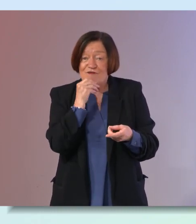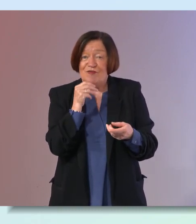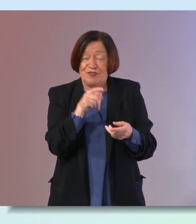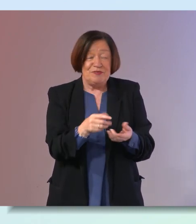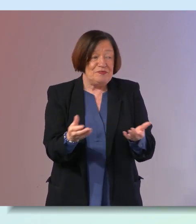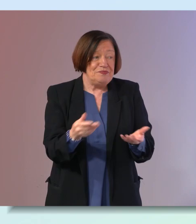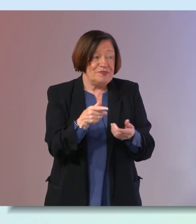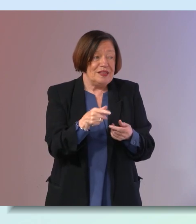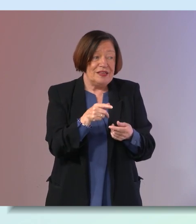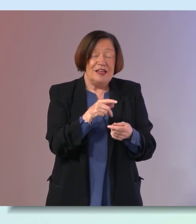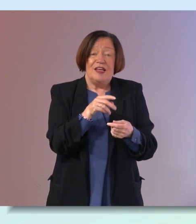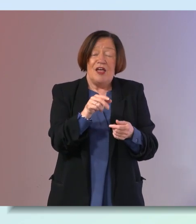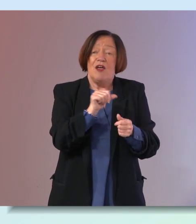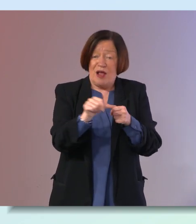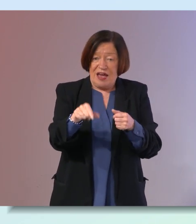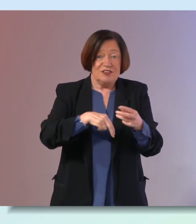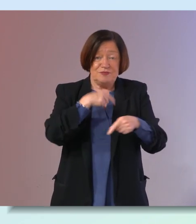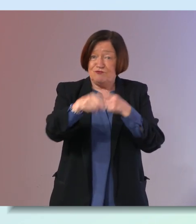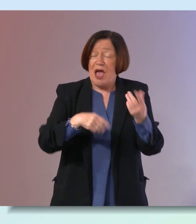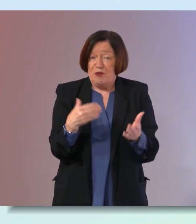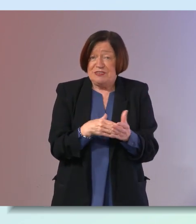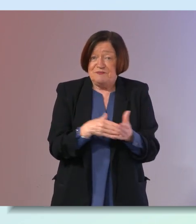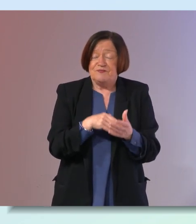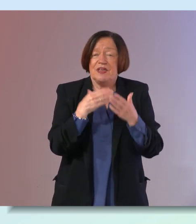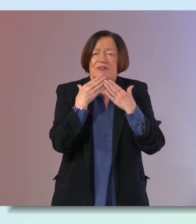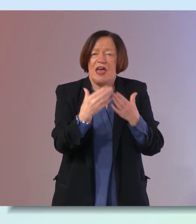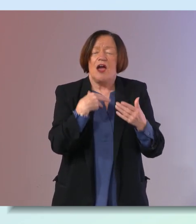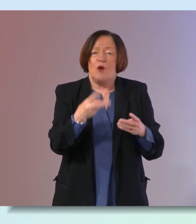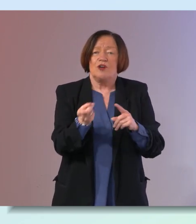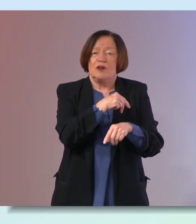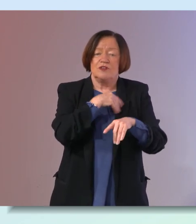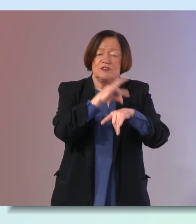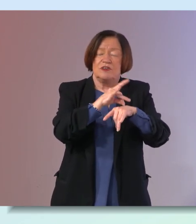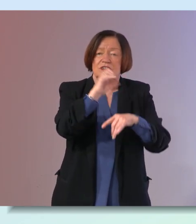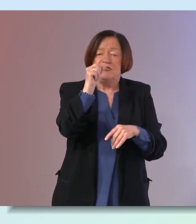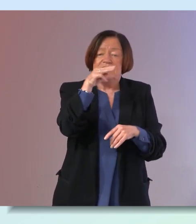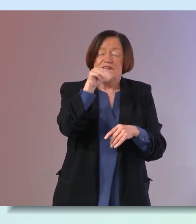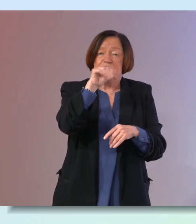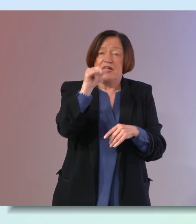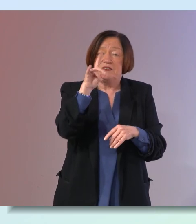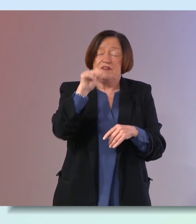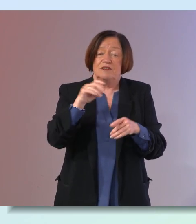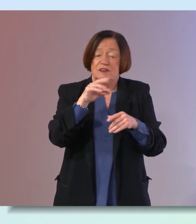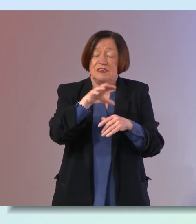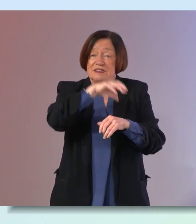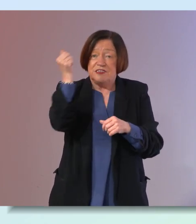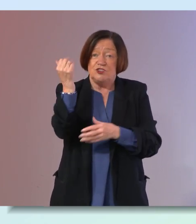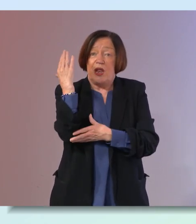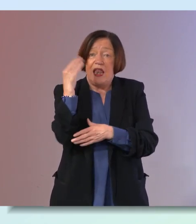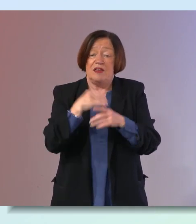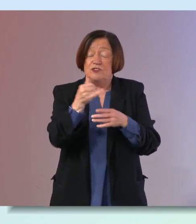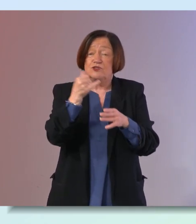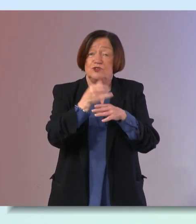to love potatoes and it's around us yeah thanks and i want to come to dr samantha docker who is senior lecturer in the school of applied